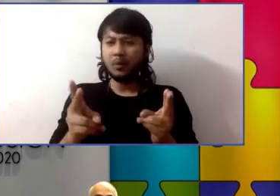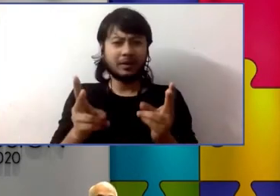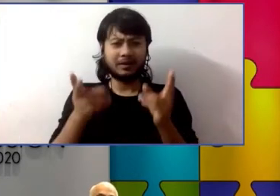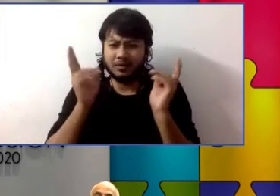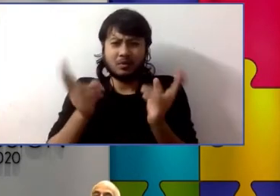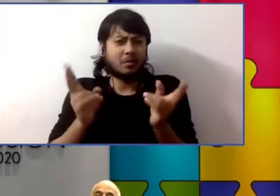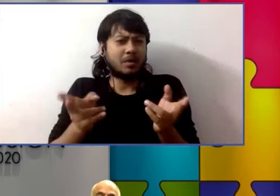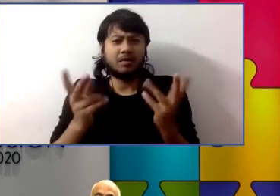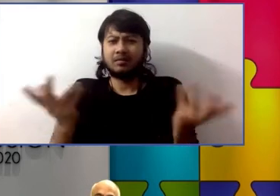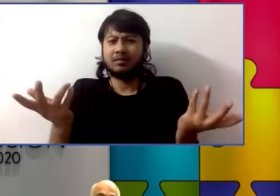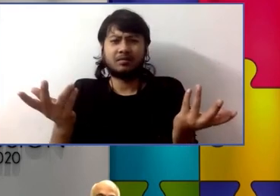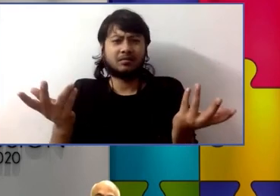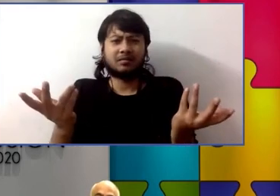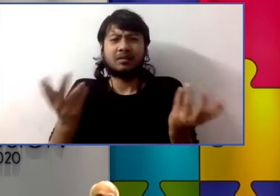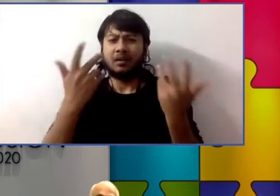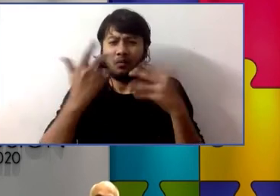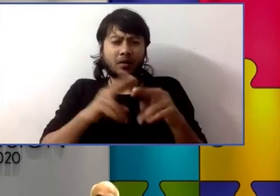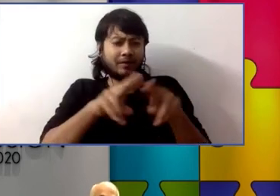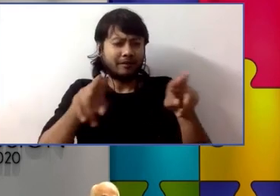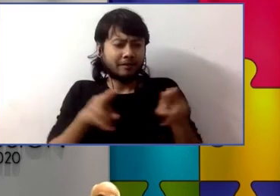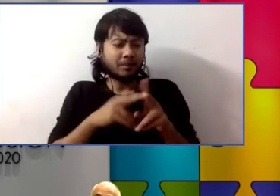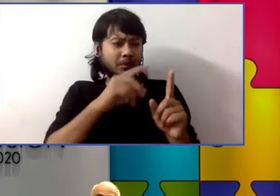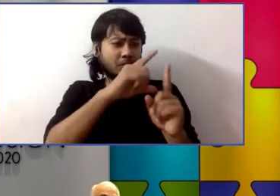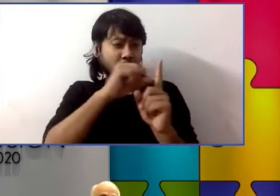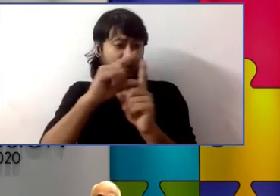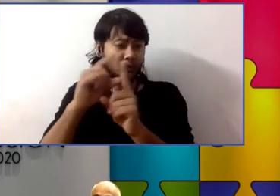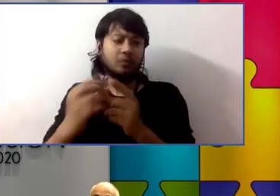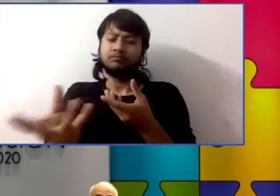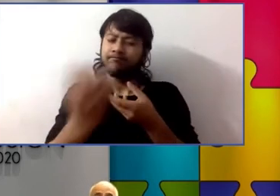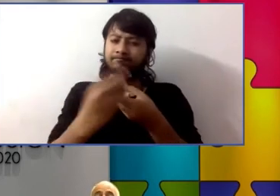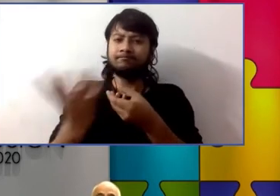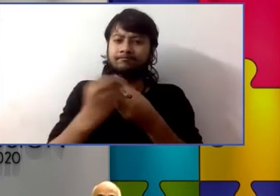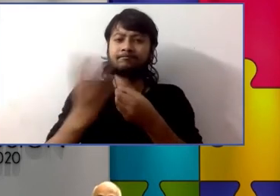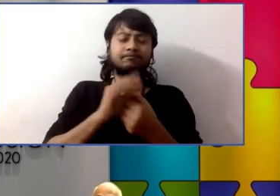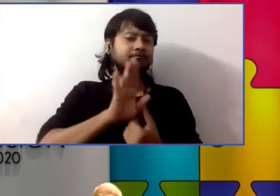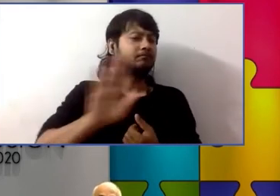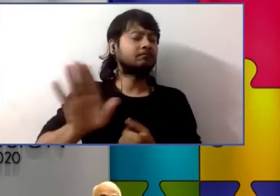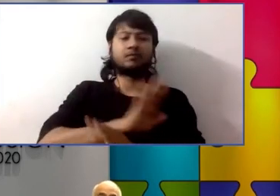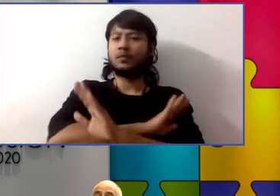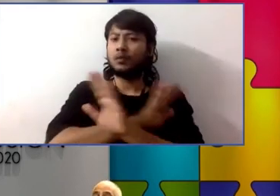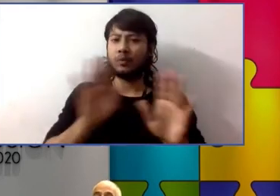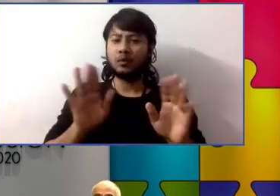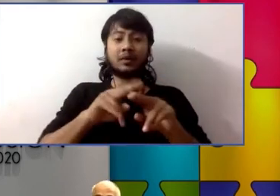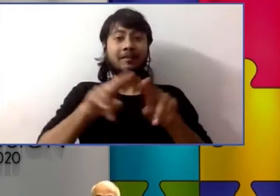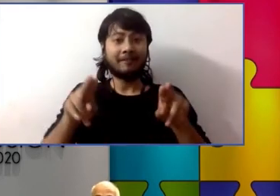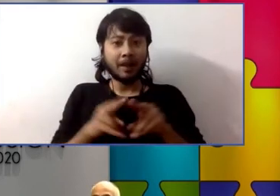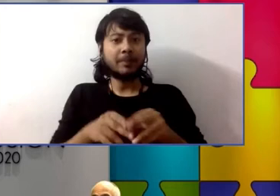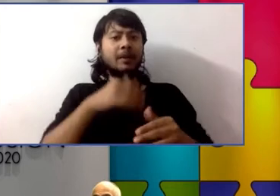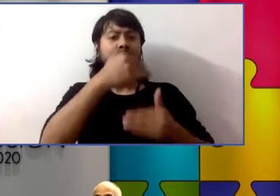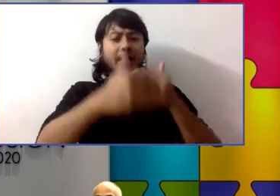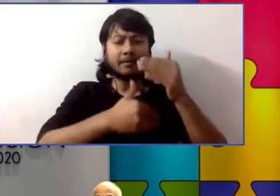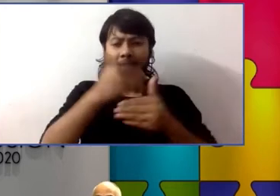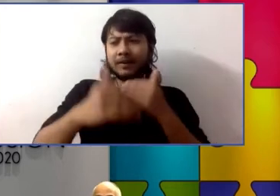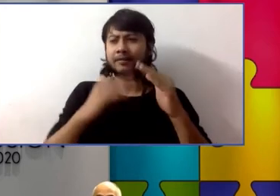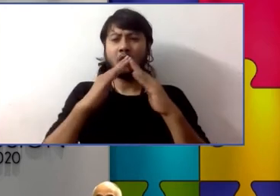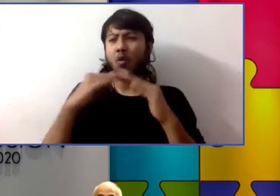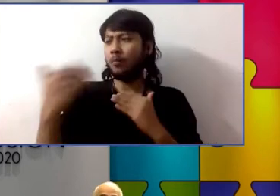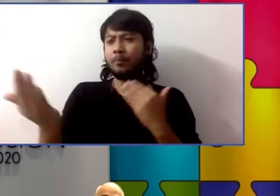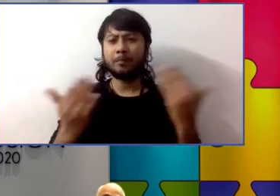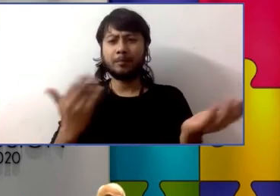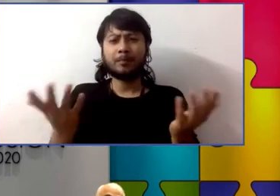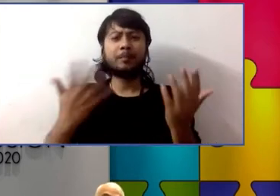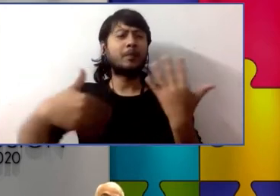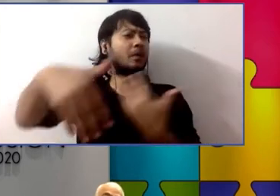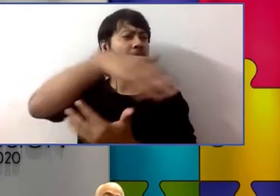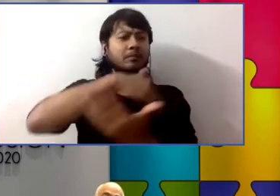belonged in every aspect of our lives um in our family in our extended family in our neighborhood in our community and most